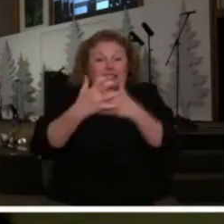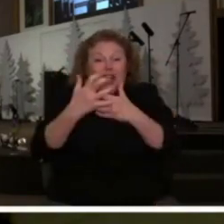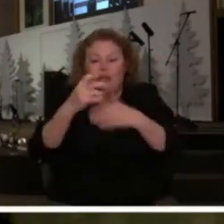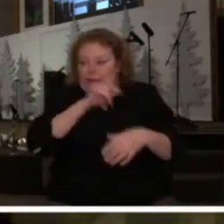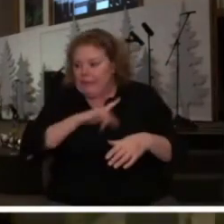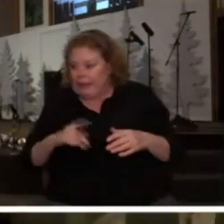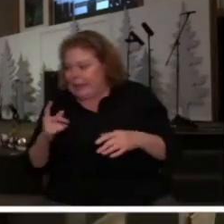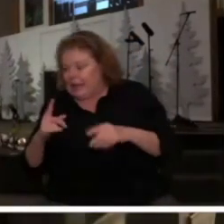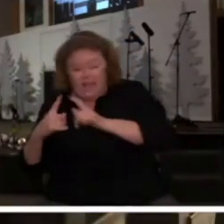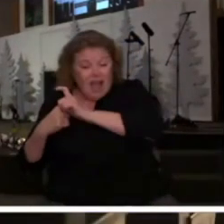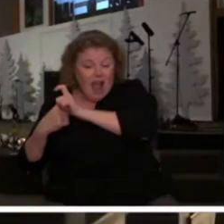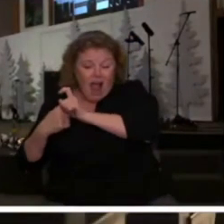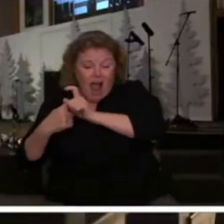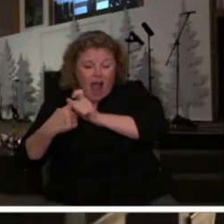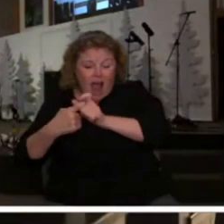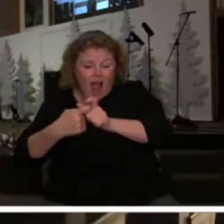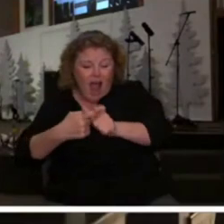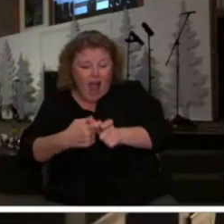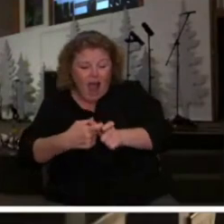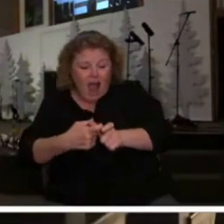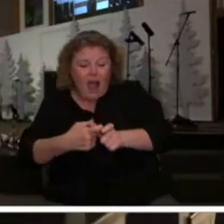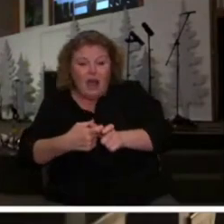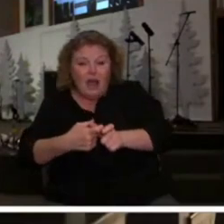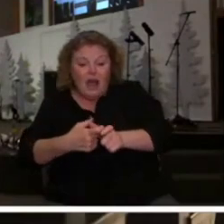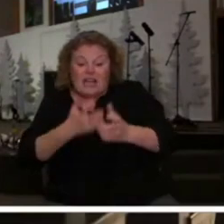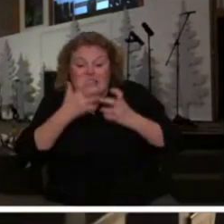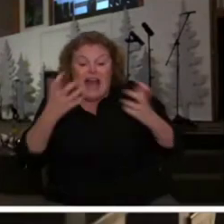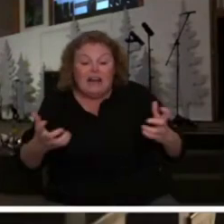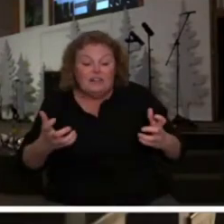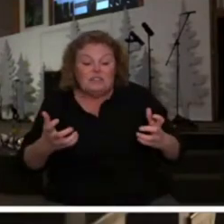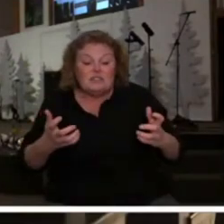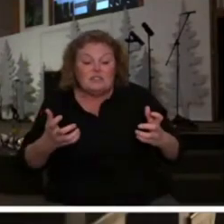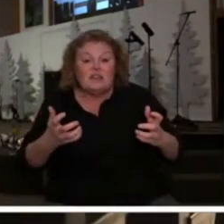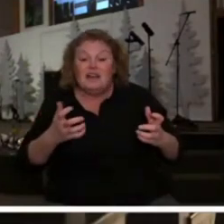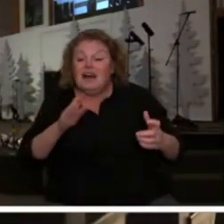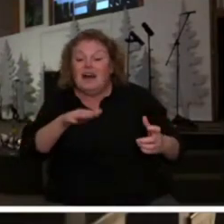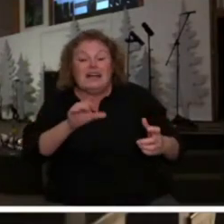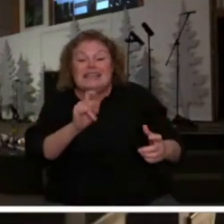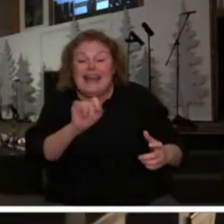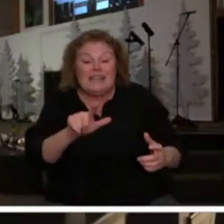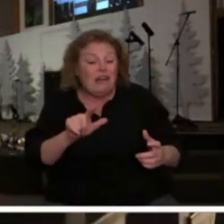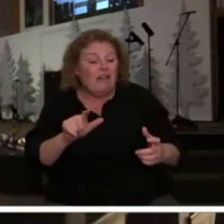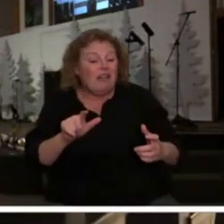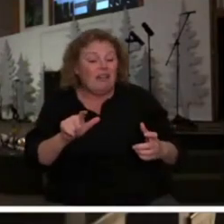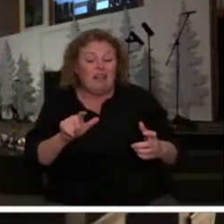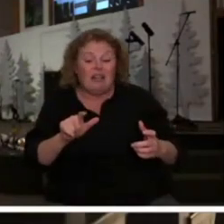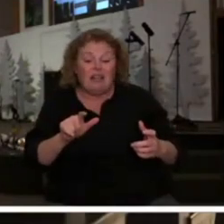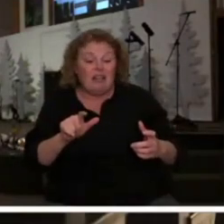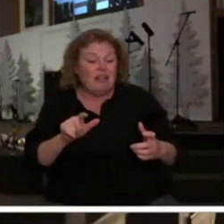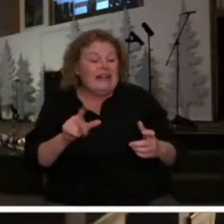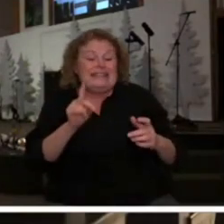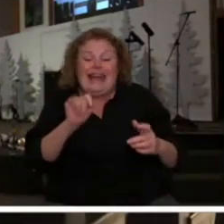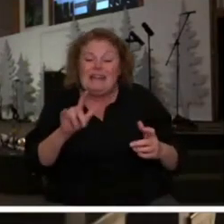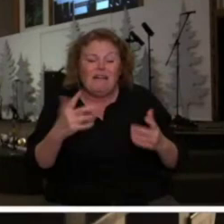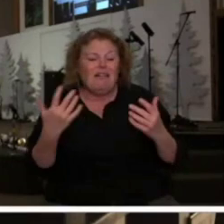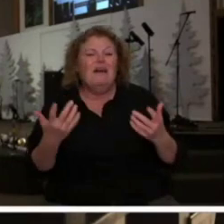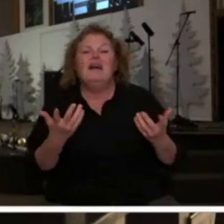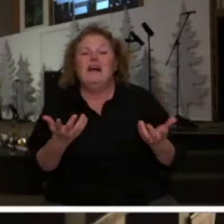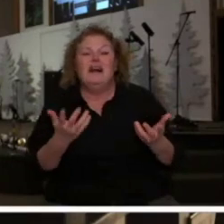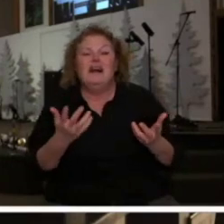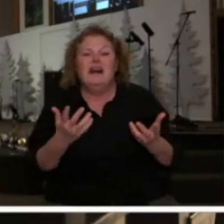came near the den I mean he didn't even get to it he gets near it and he begins to yell out and he's yelling out Daniel's name in an anguished voice Daniel